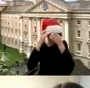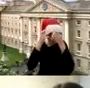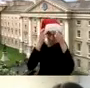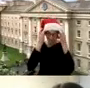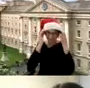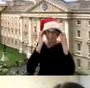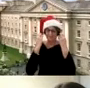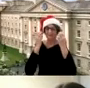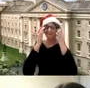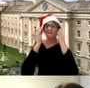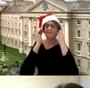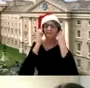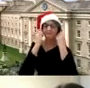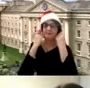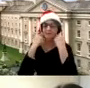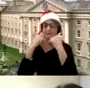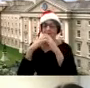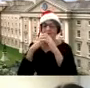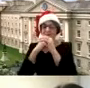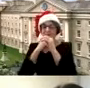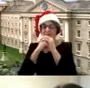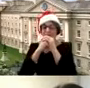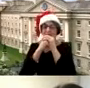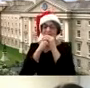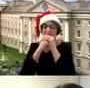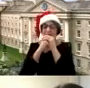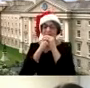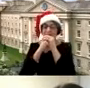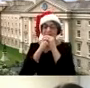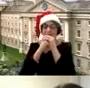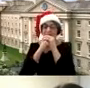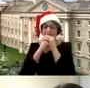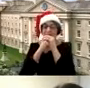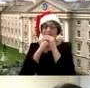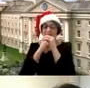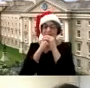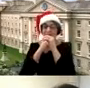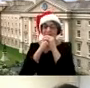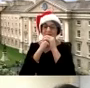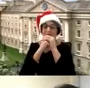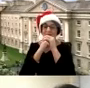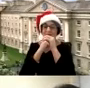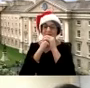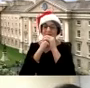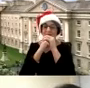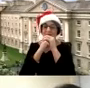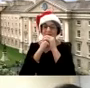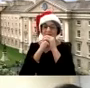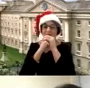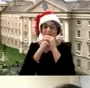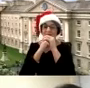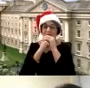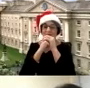helpful for you or for anyone we do need to as mary said prioritize our routines um and